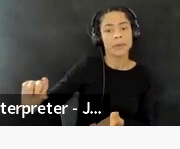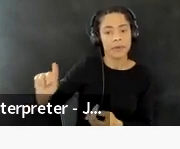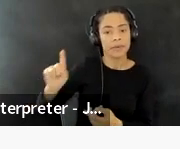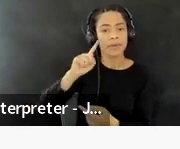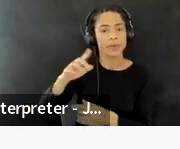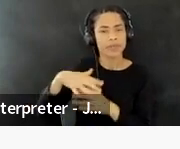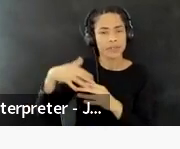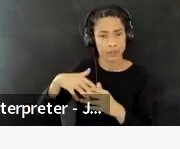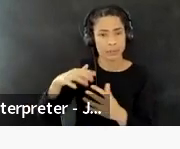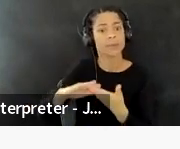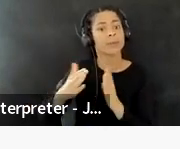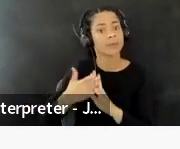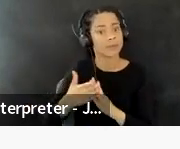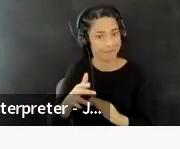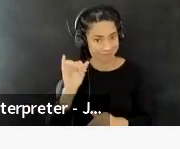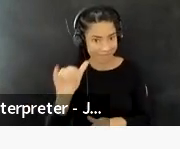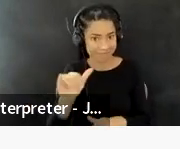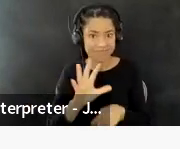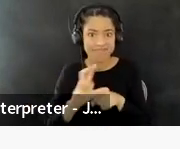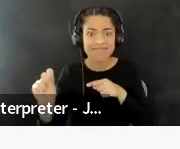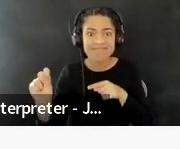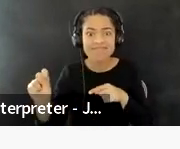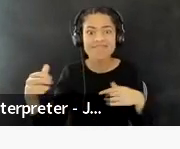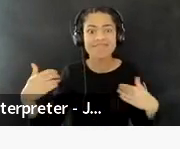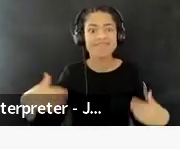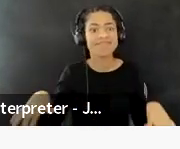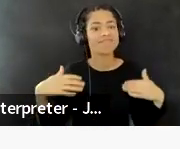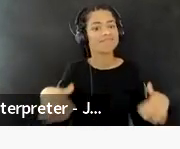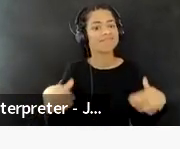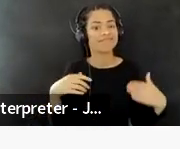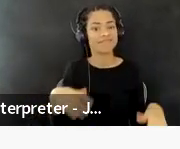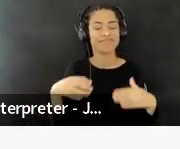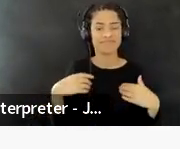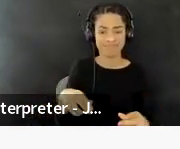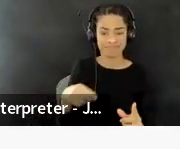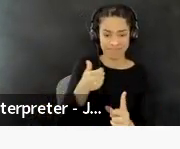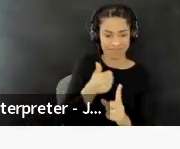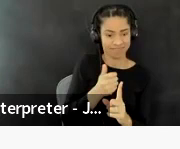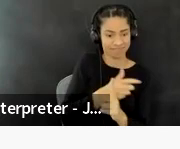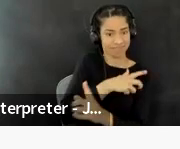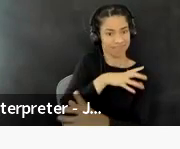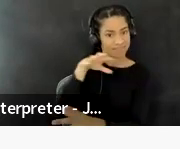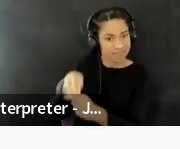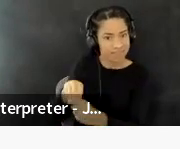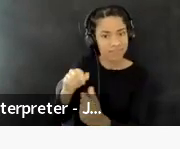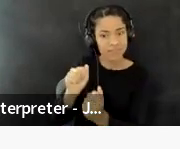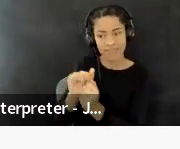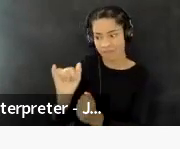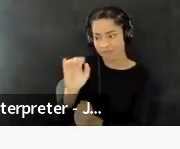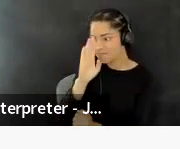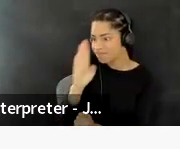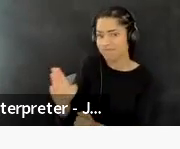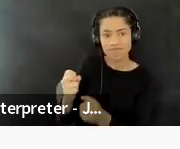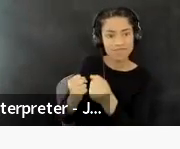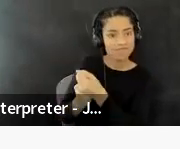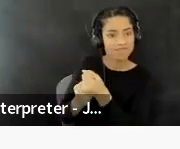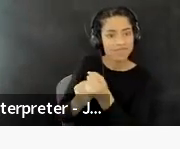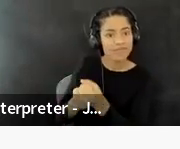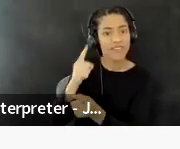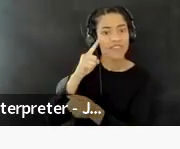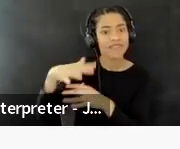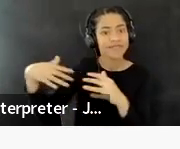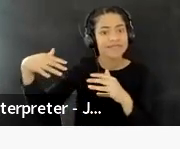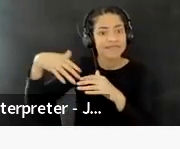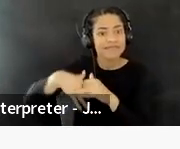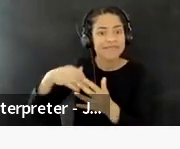and that's phenomenal to actually engage in that very direct material support for indigenous artists and communities.